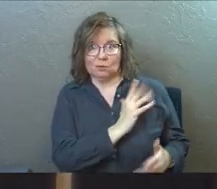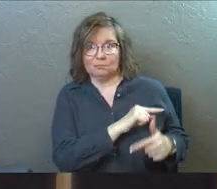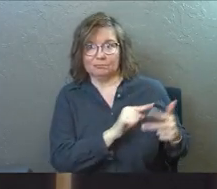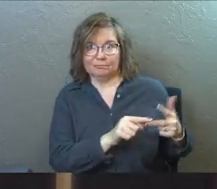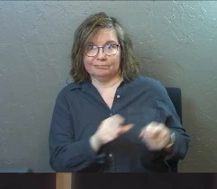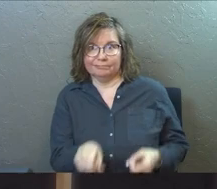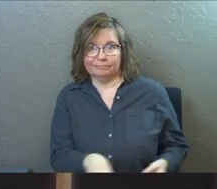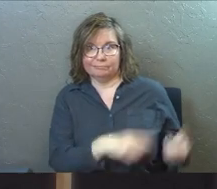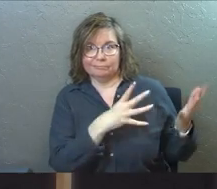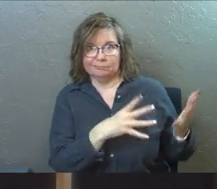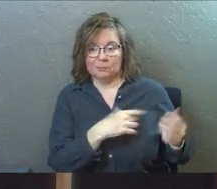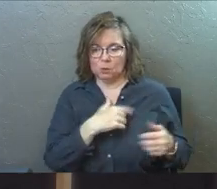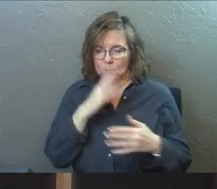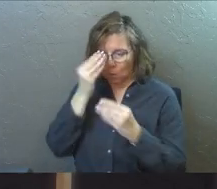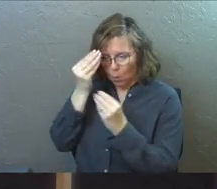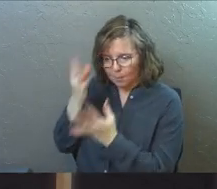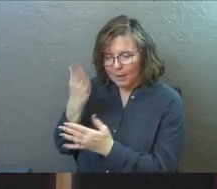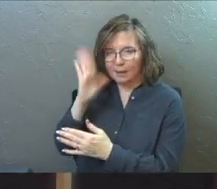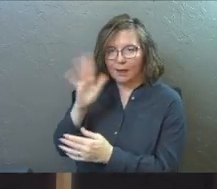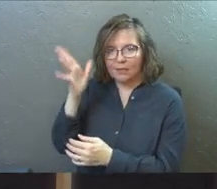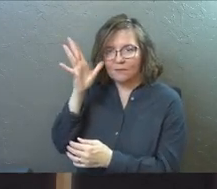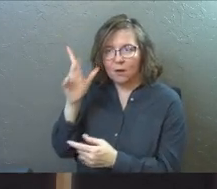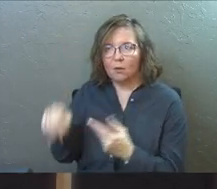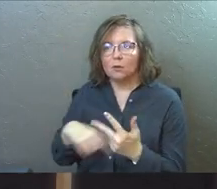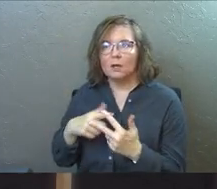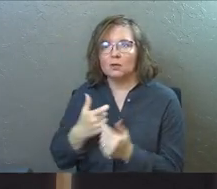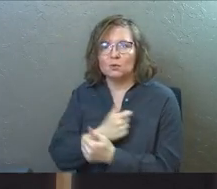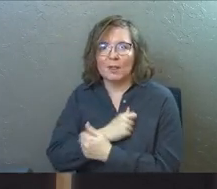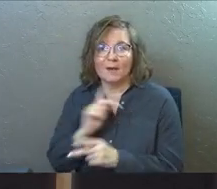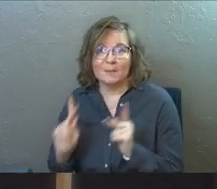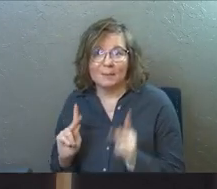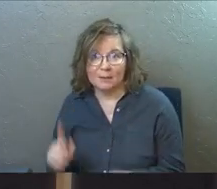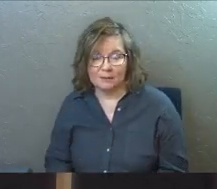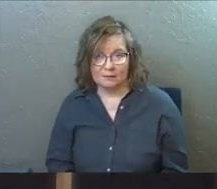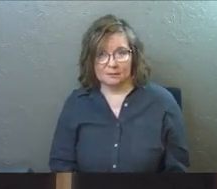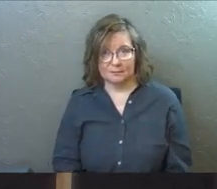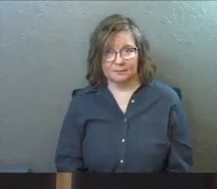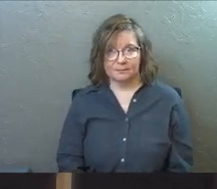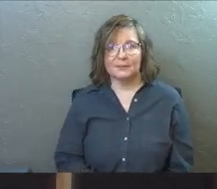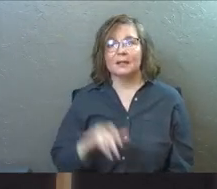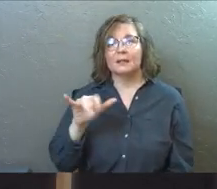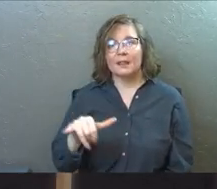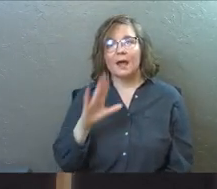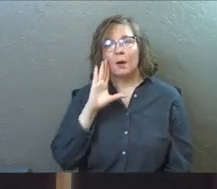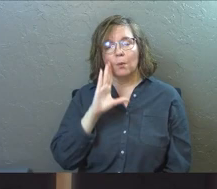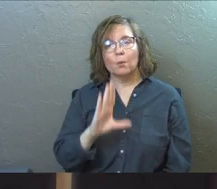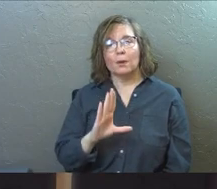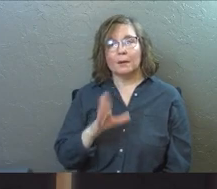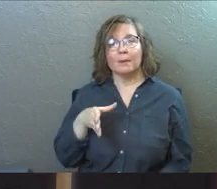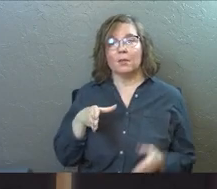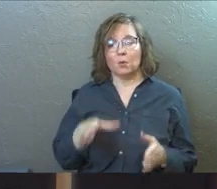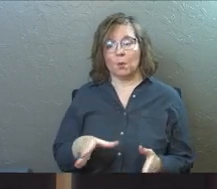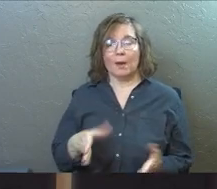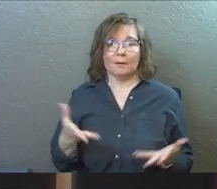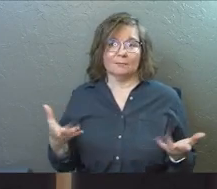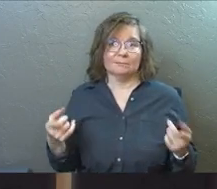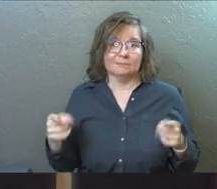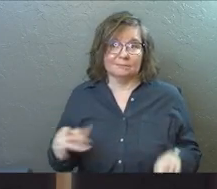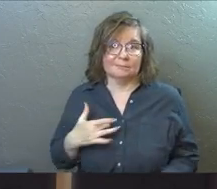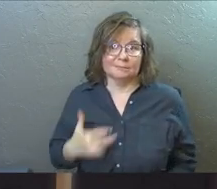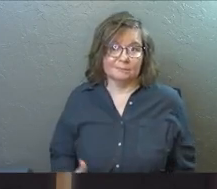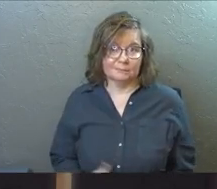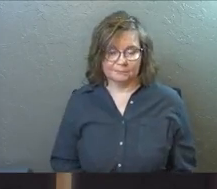in order to obey God the Father and in order to love people. That will be the way of it.